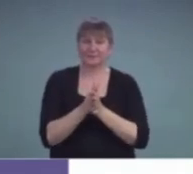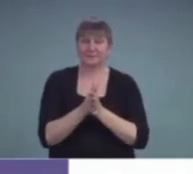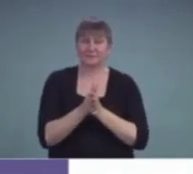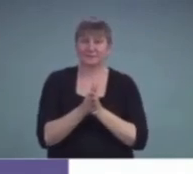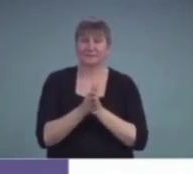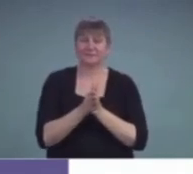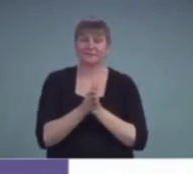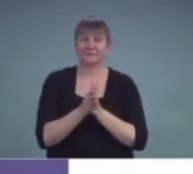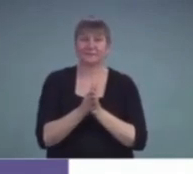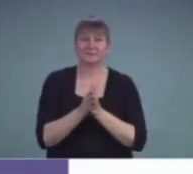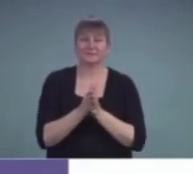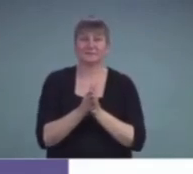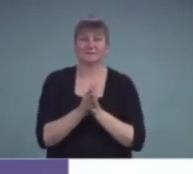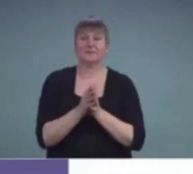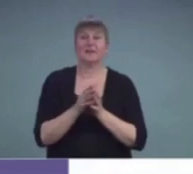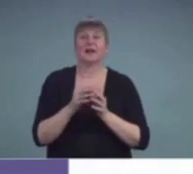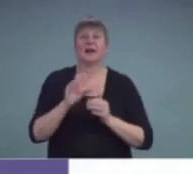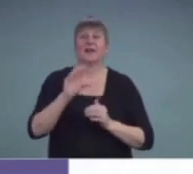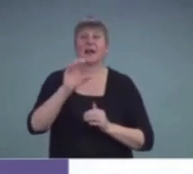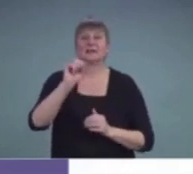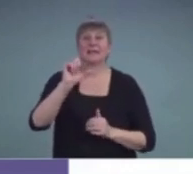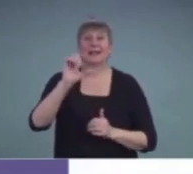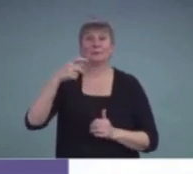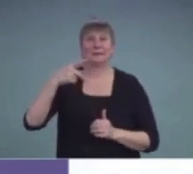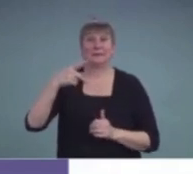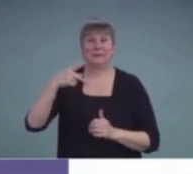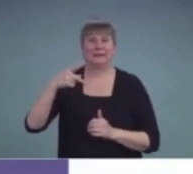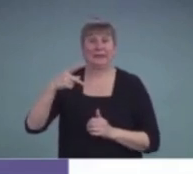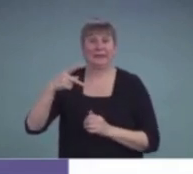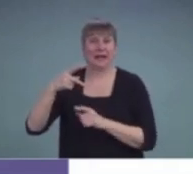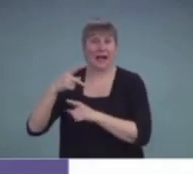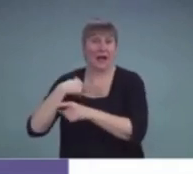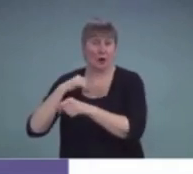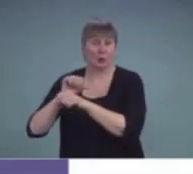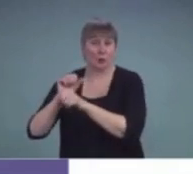Carla, the speech-language pathologist that I worked with,